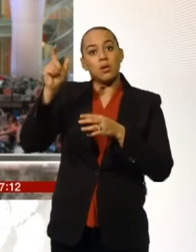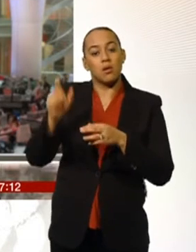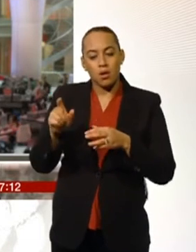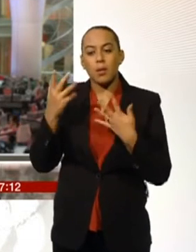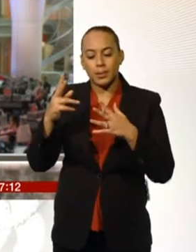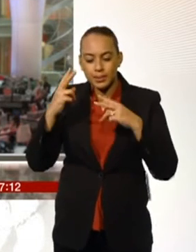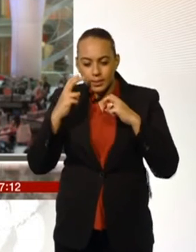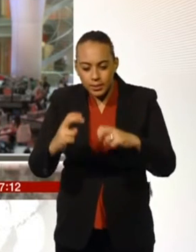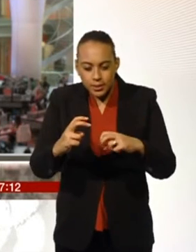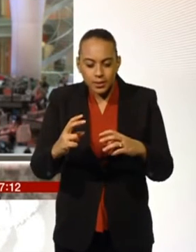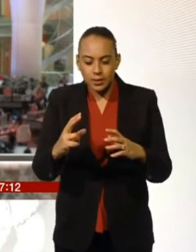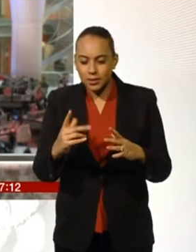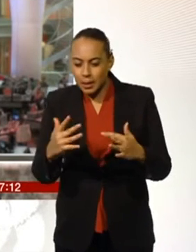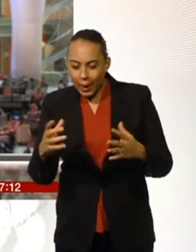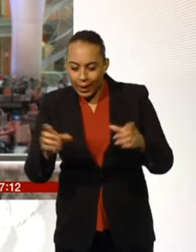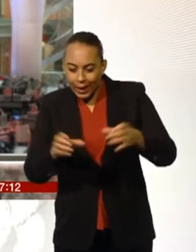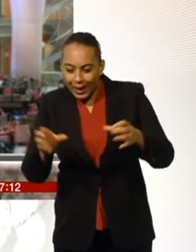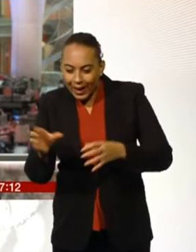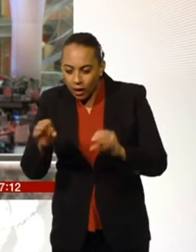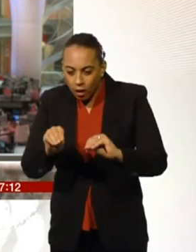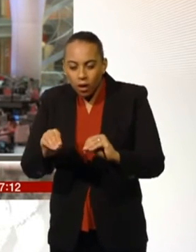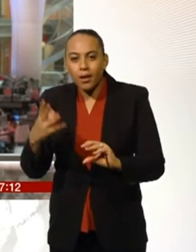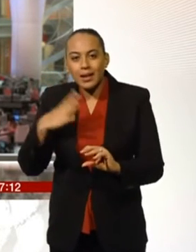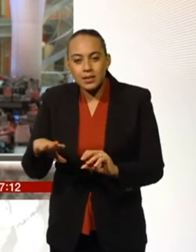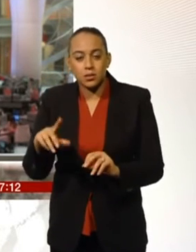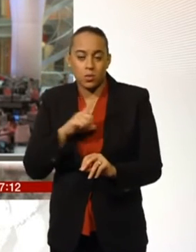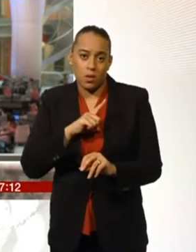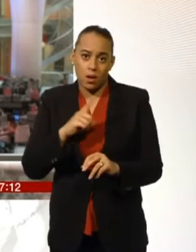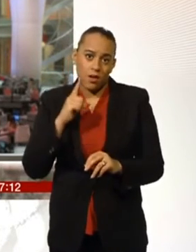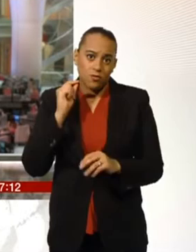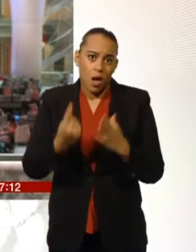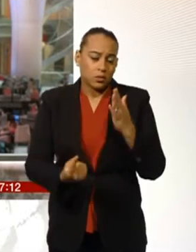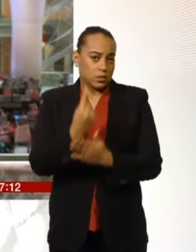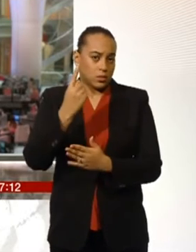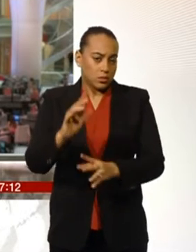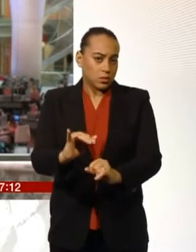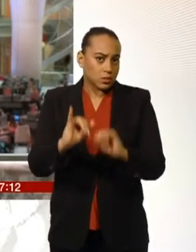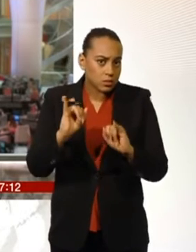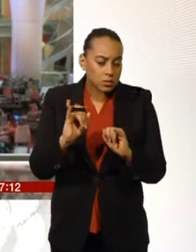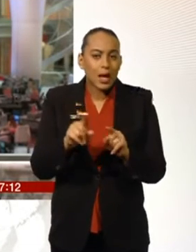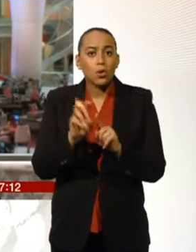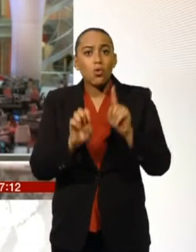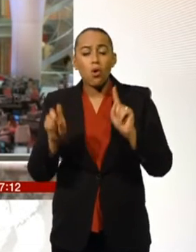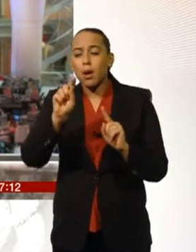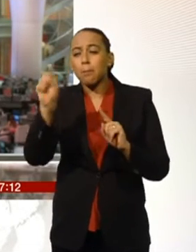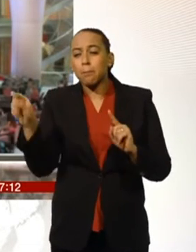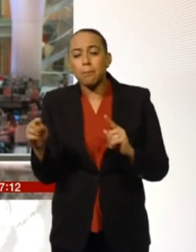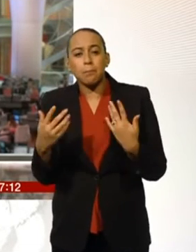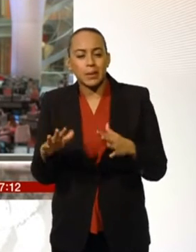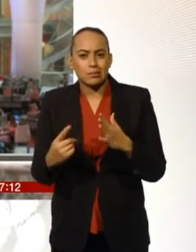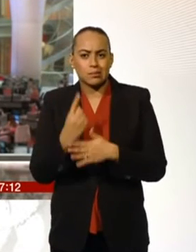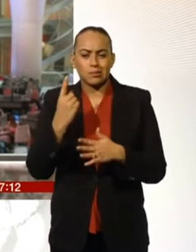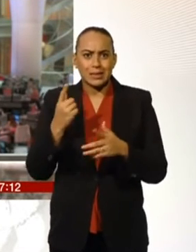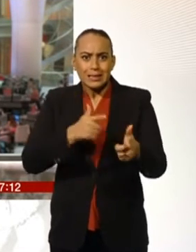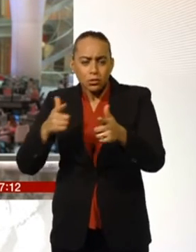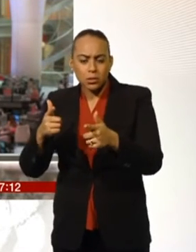strategically since what took place previous to Christmas in France and other areas in Europe and has recognised that